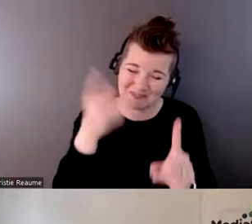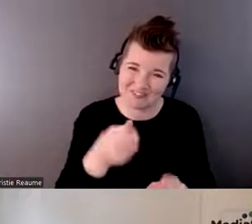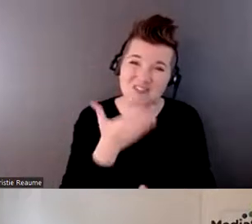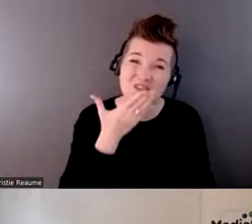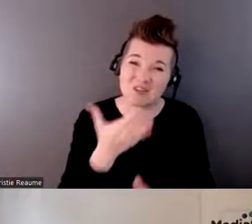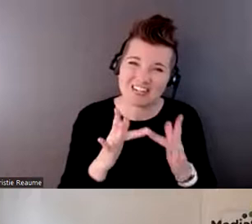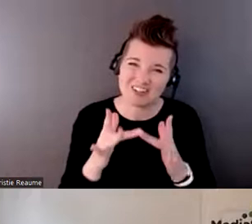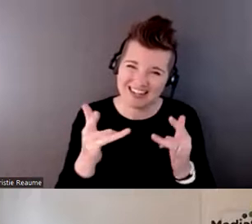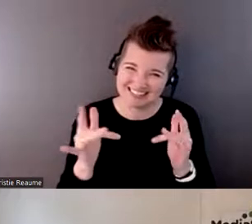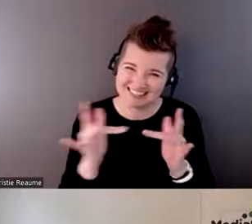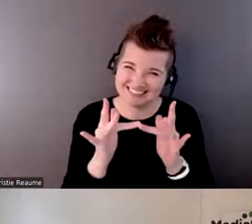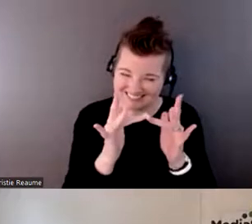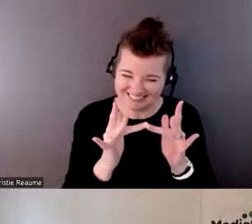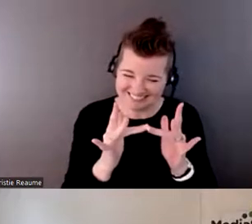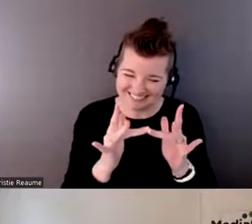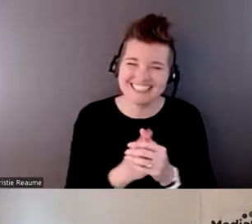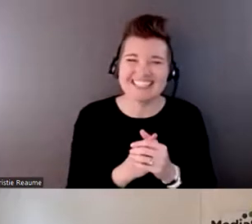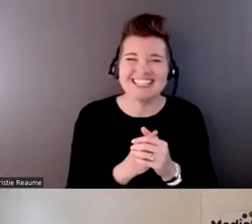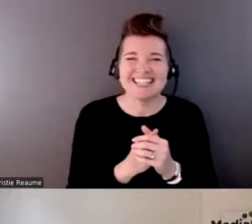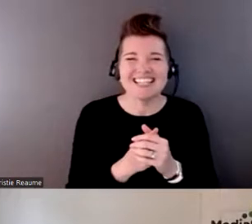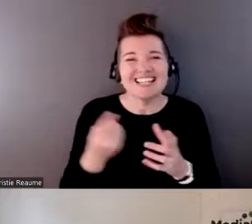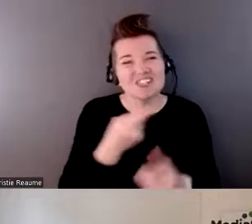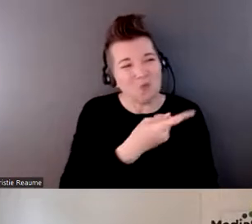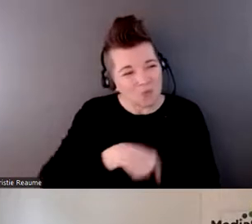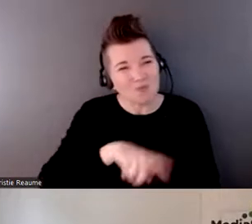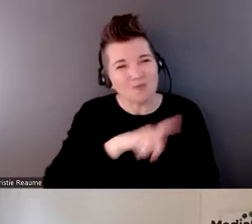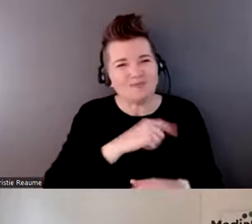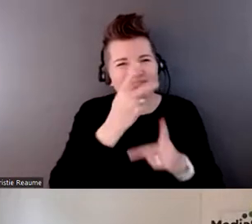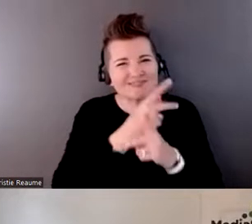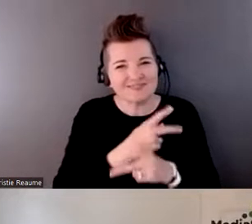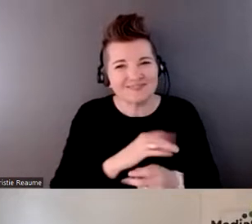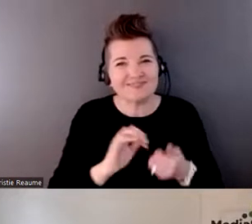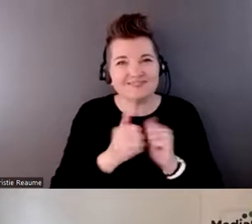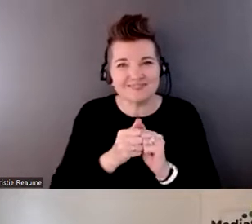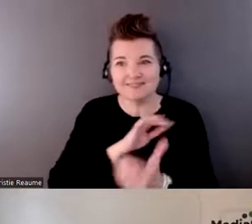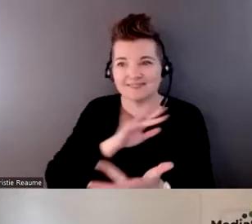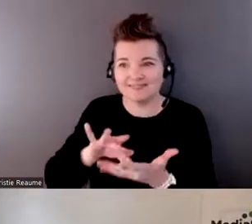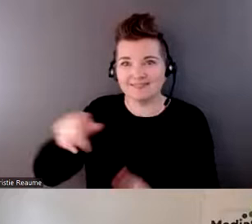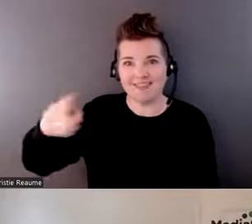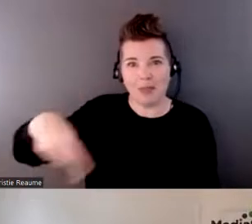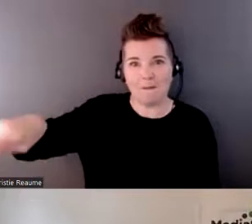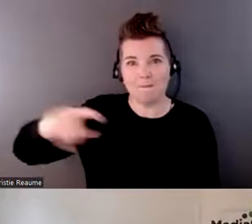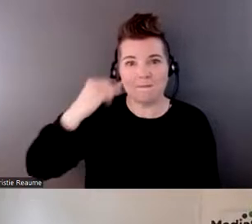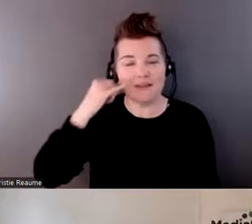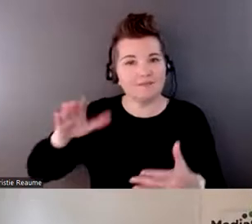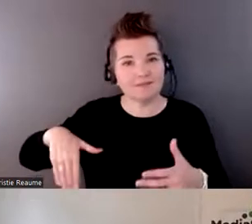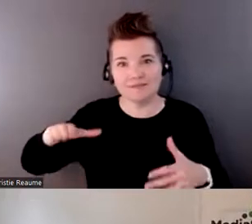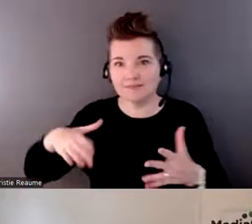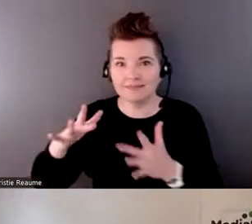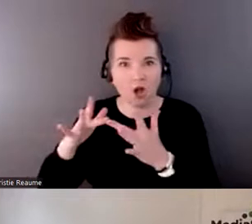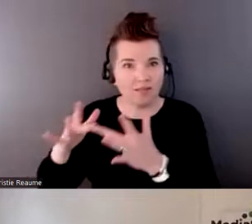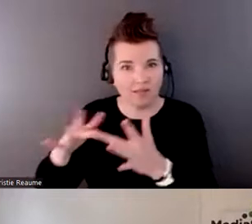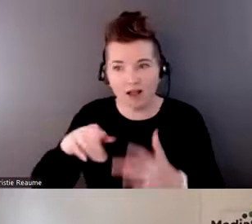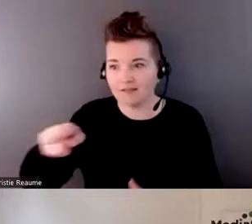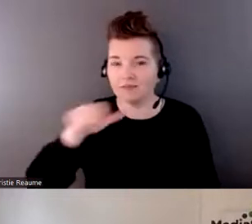things that we've been trying to come up with are ideas, like you said, so if the people aren't already online, if they're not going to the library or doing